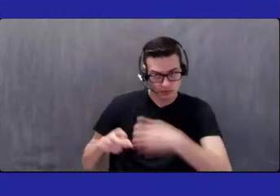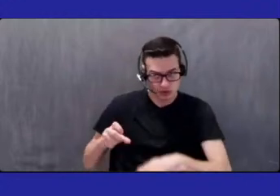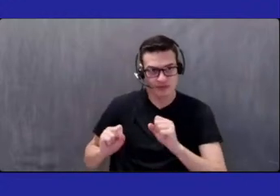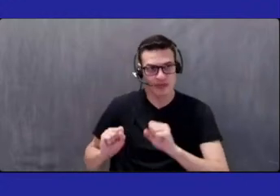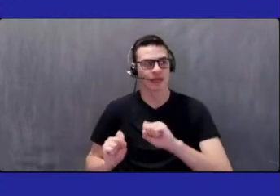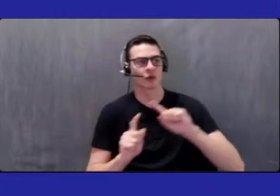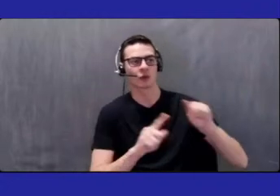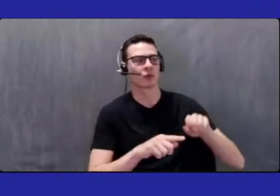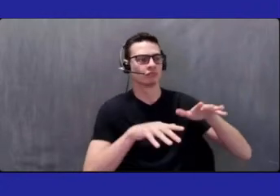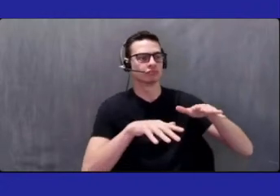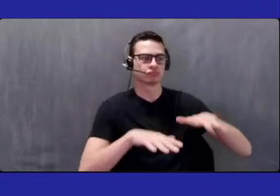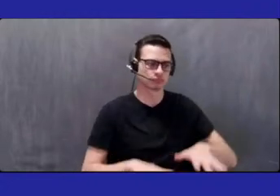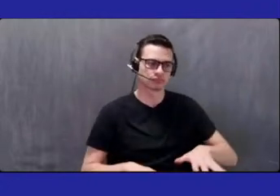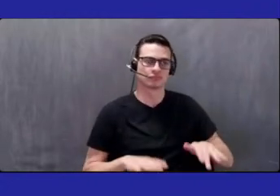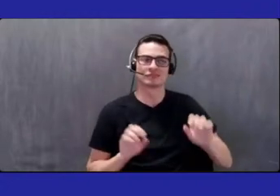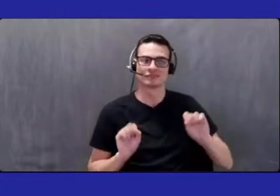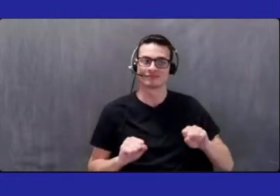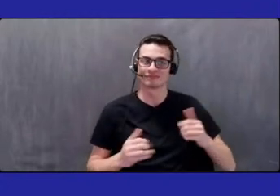Next slide.